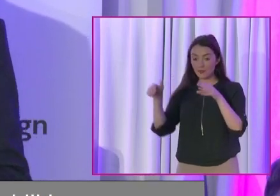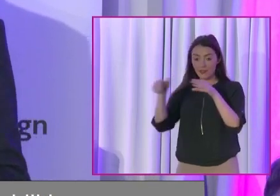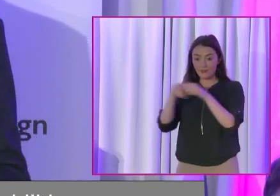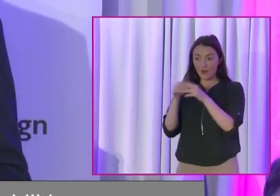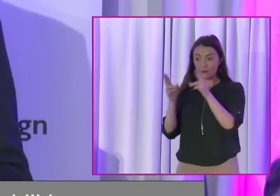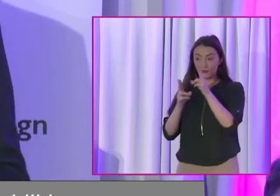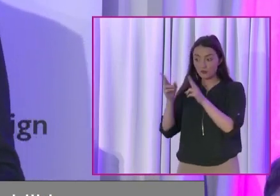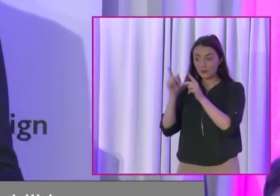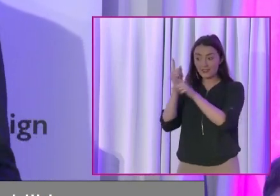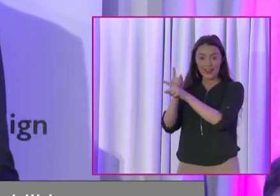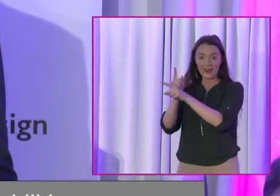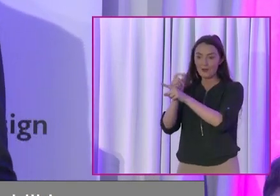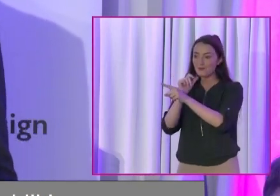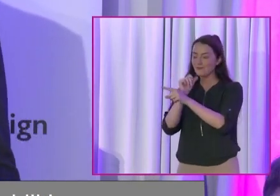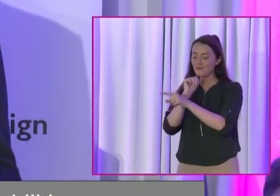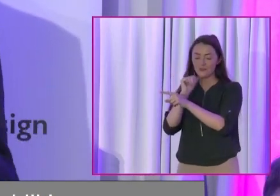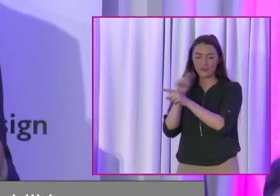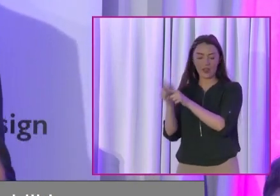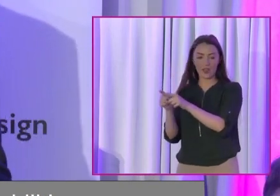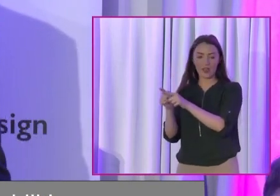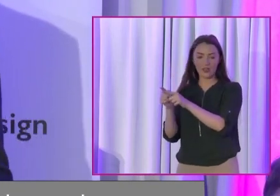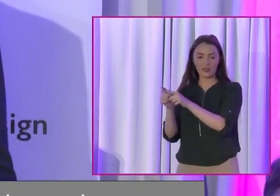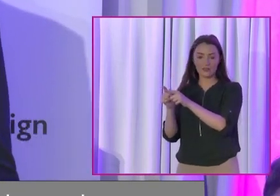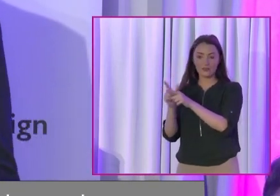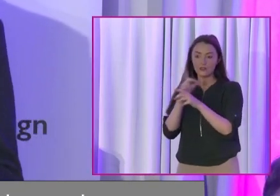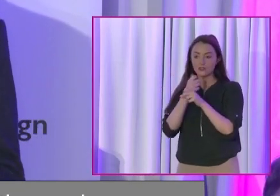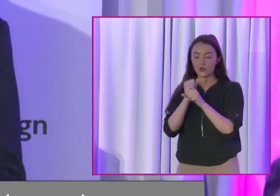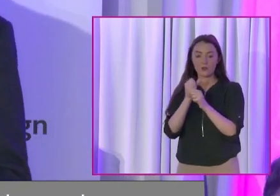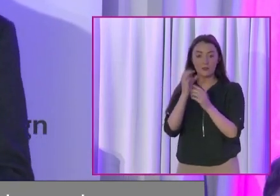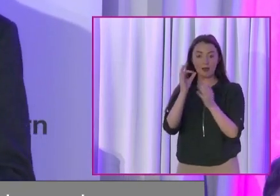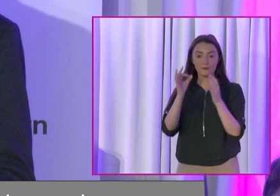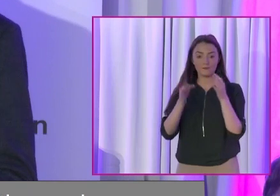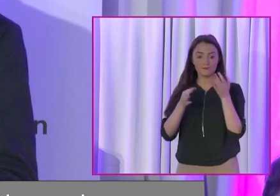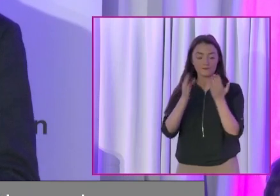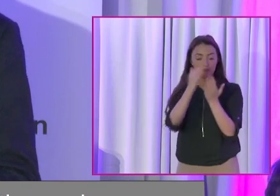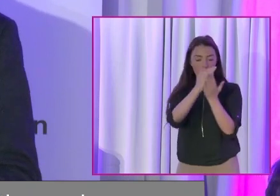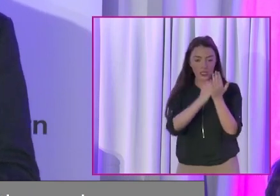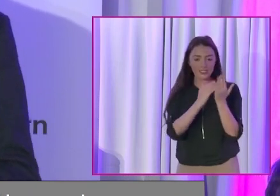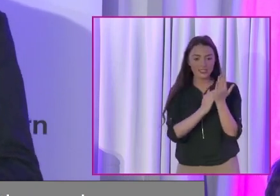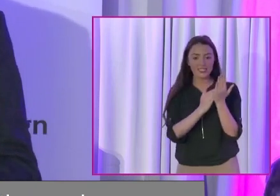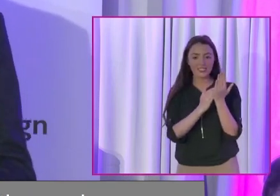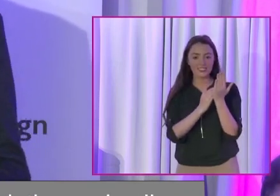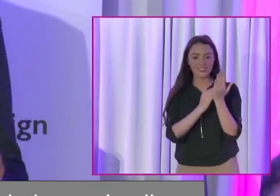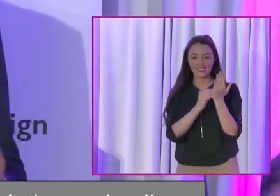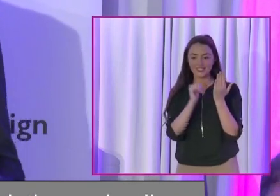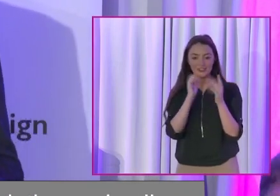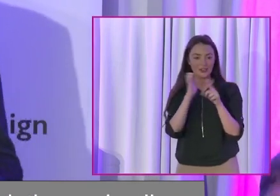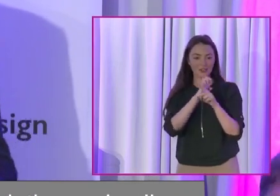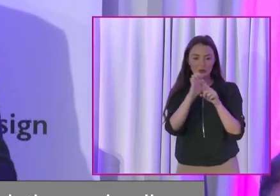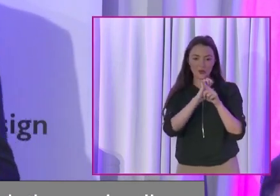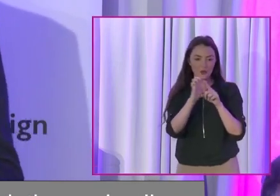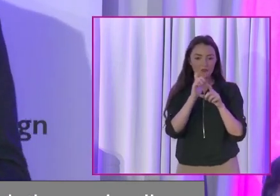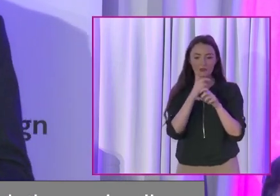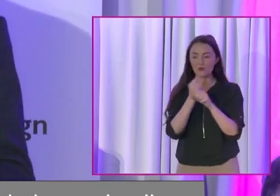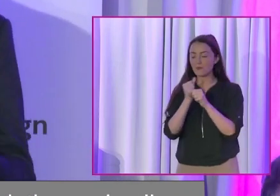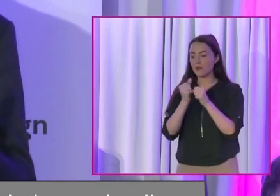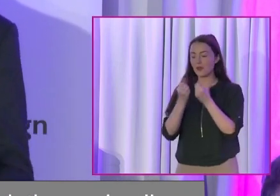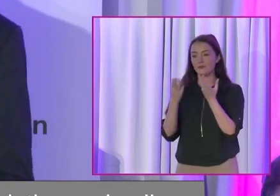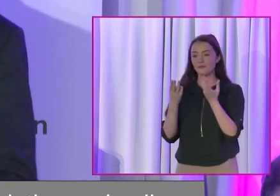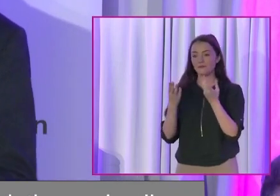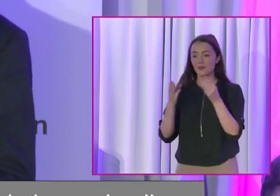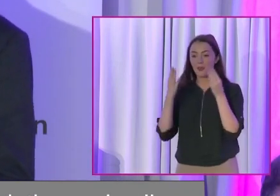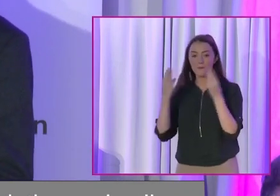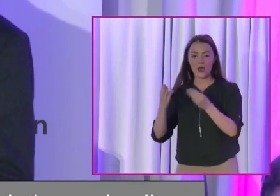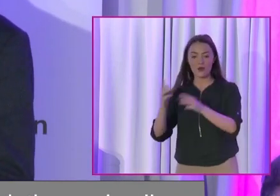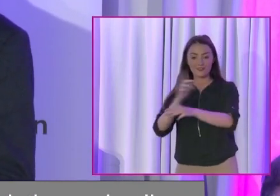are missing. Legislation and policy are poorer for the absence of that lens. Empowering disabled people to be